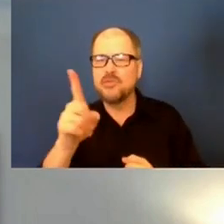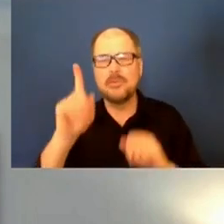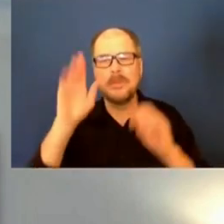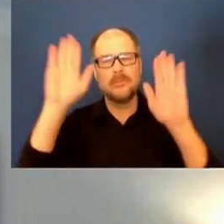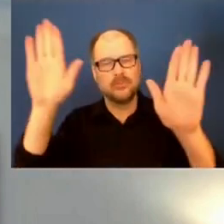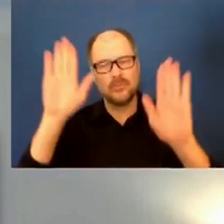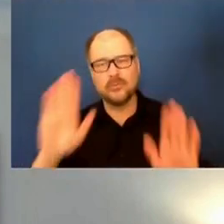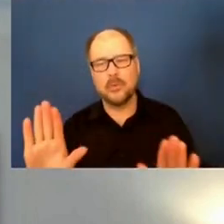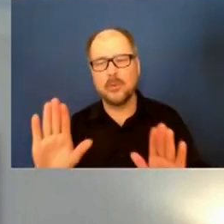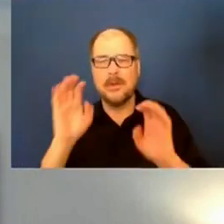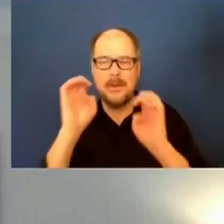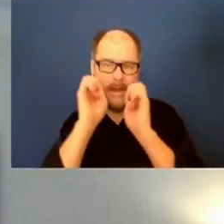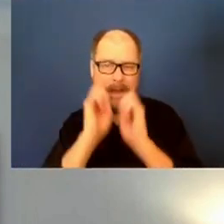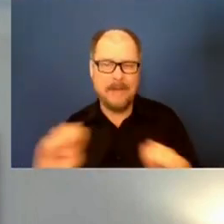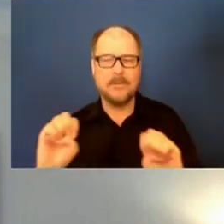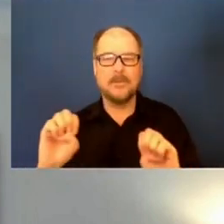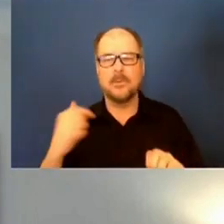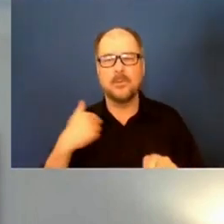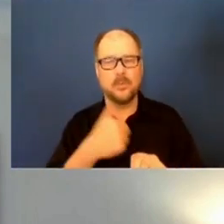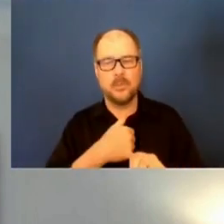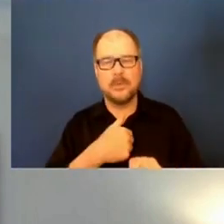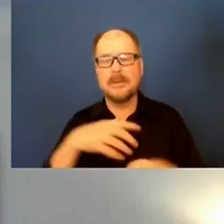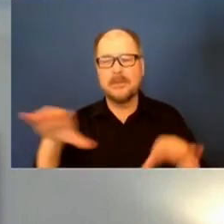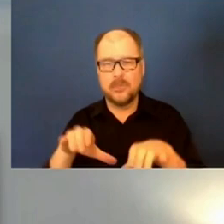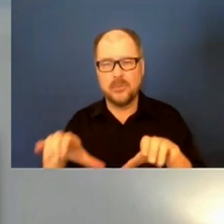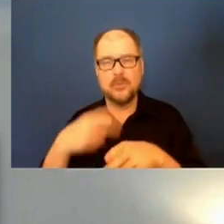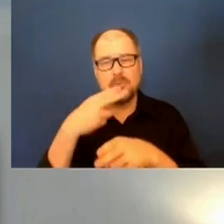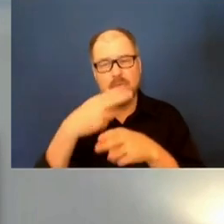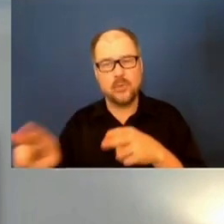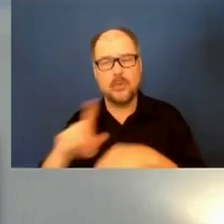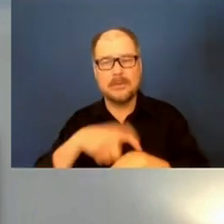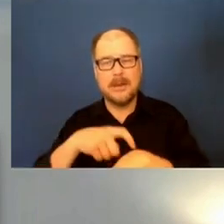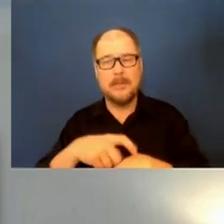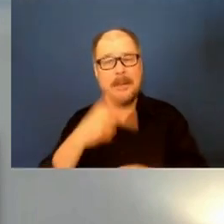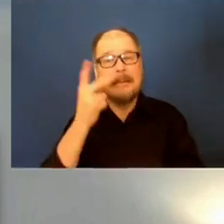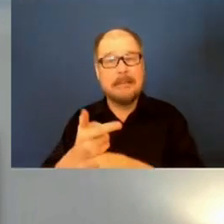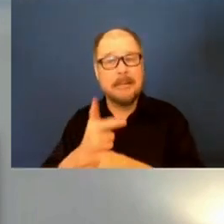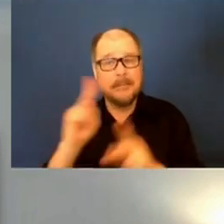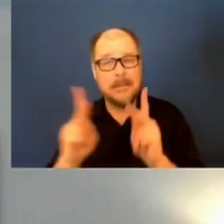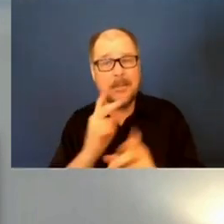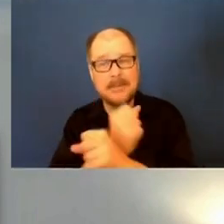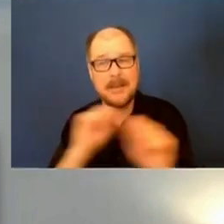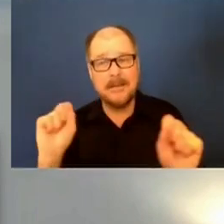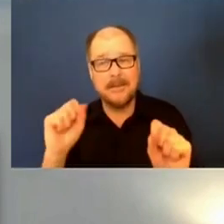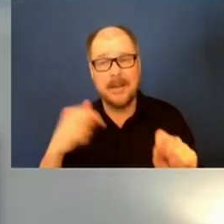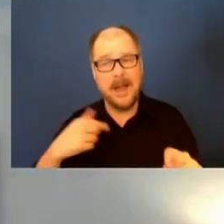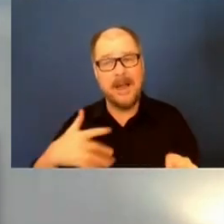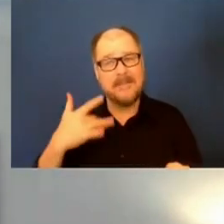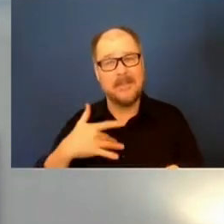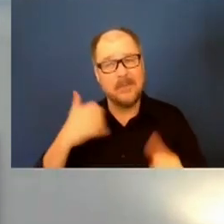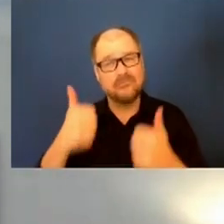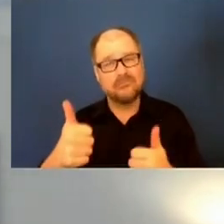effort that we've been able to accomplish this in such a short period of time and really keep people safe. It's, it's, I feel good about it.